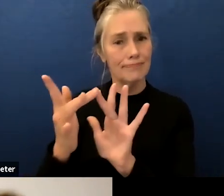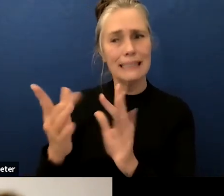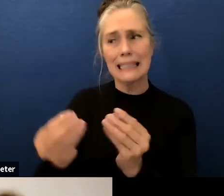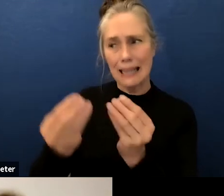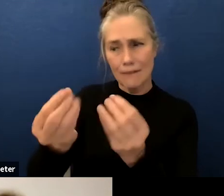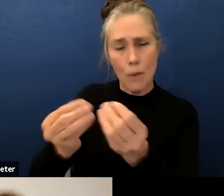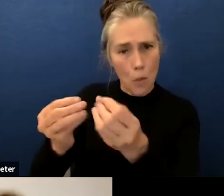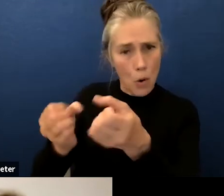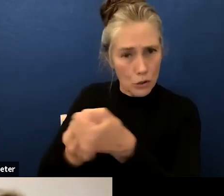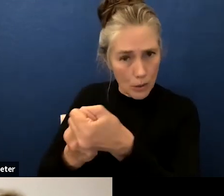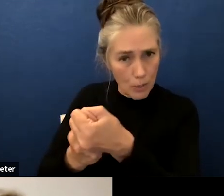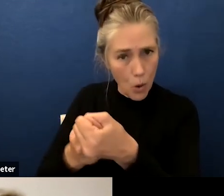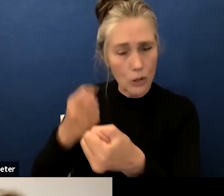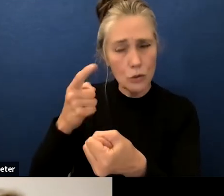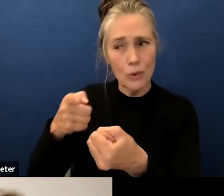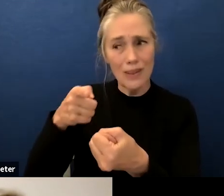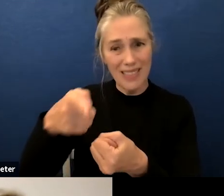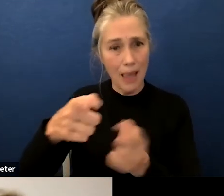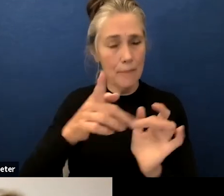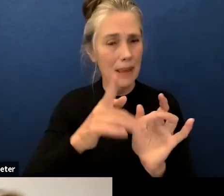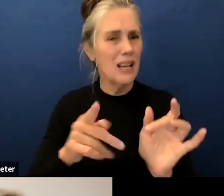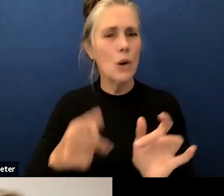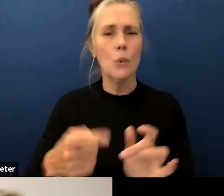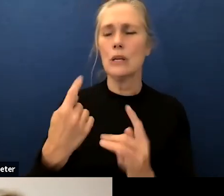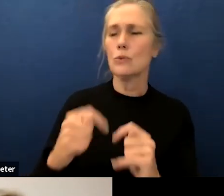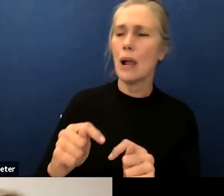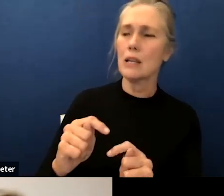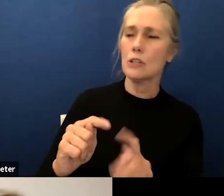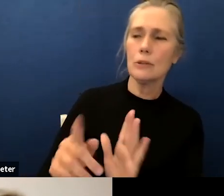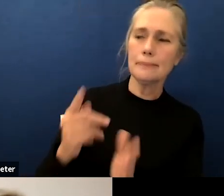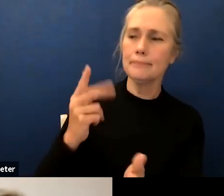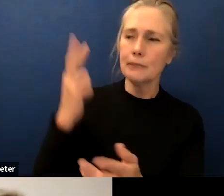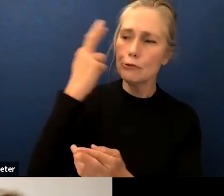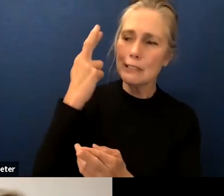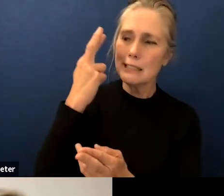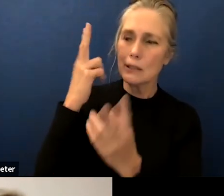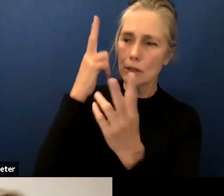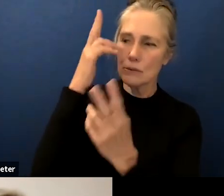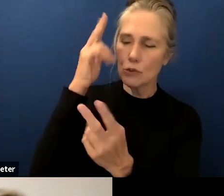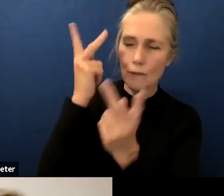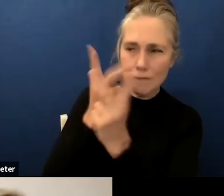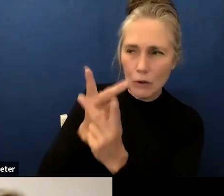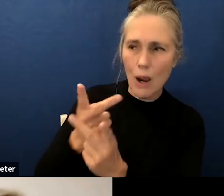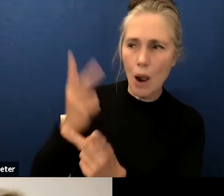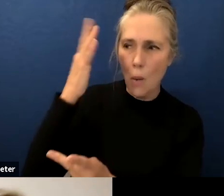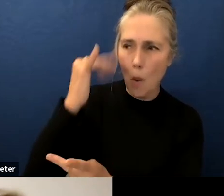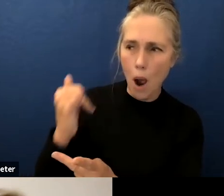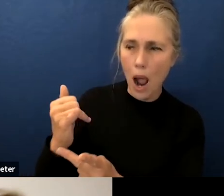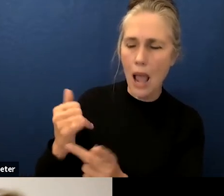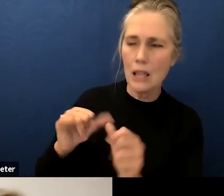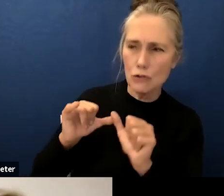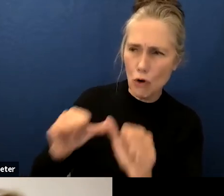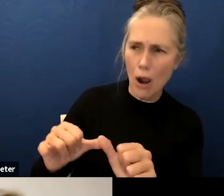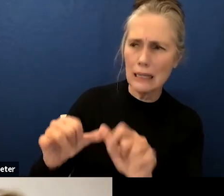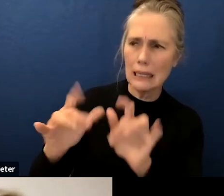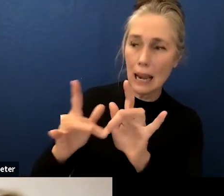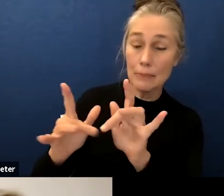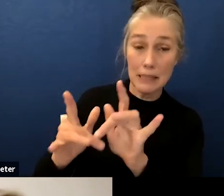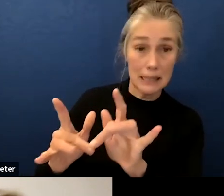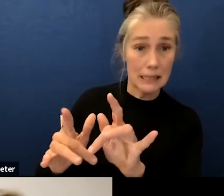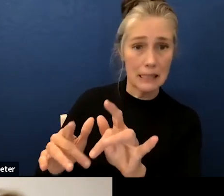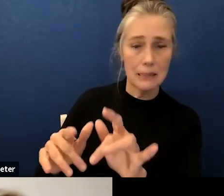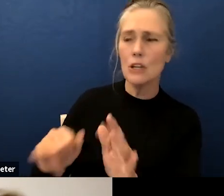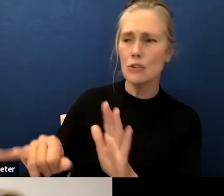to focus on identifying the root causes of absenteeism so that really the most important or